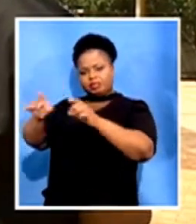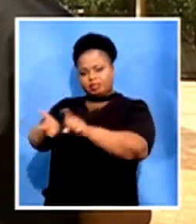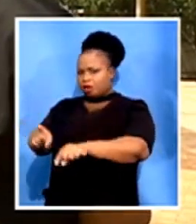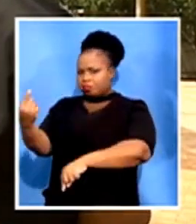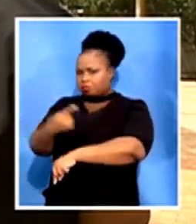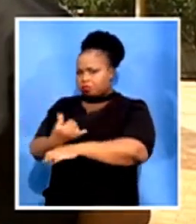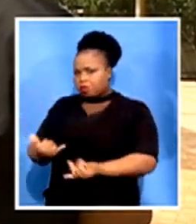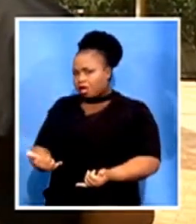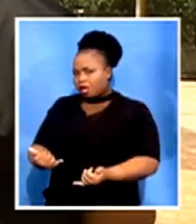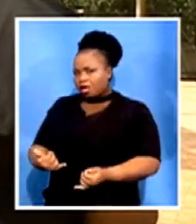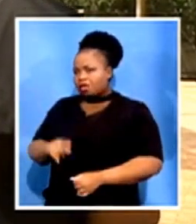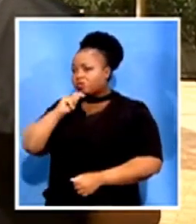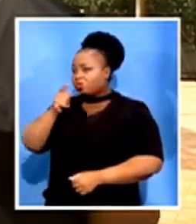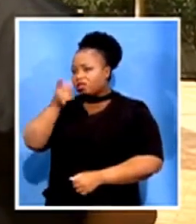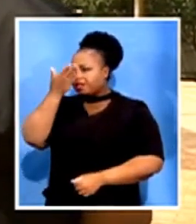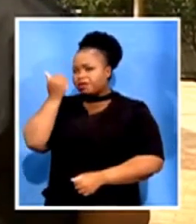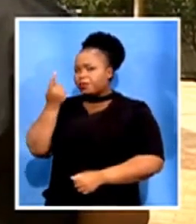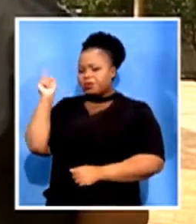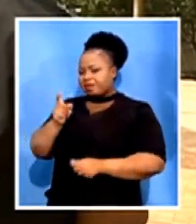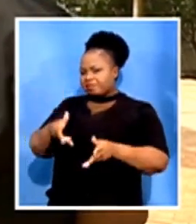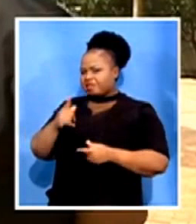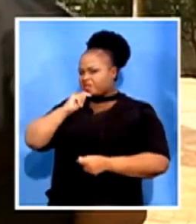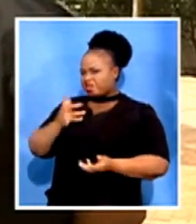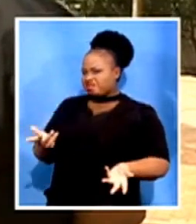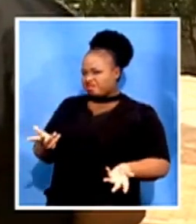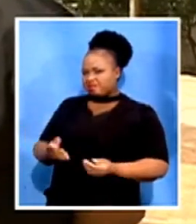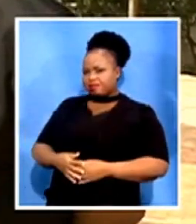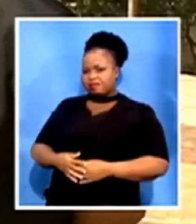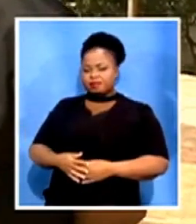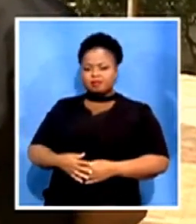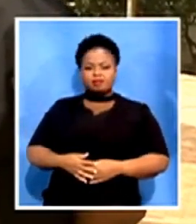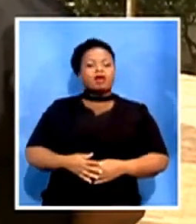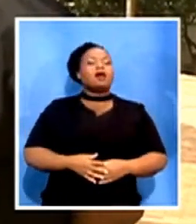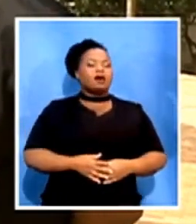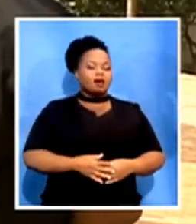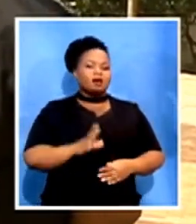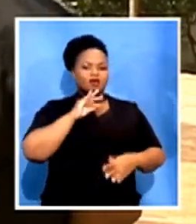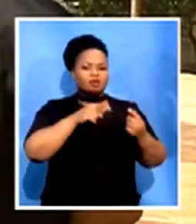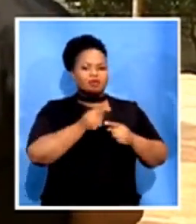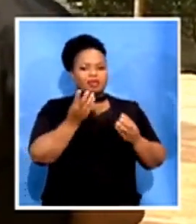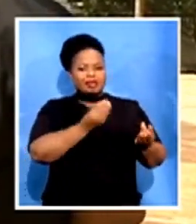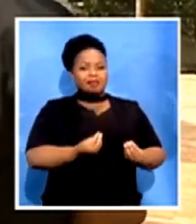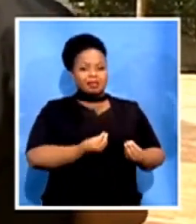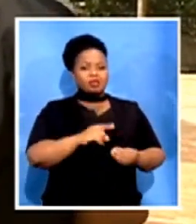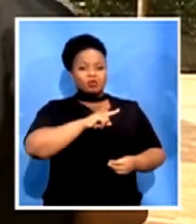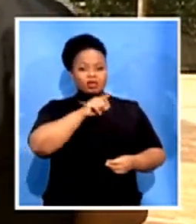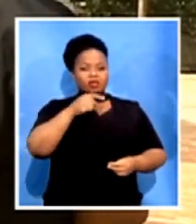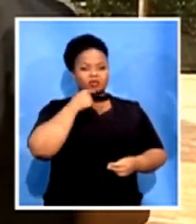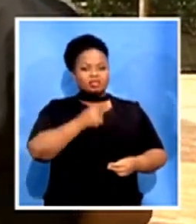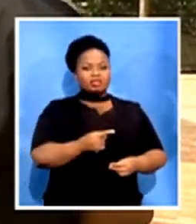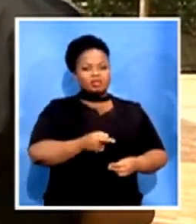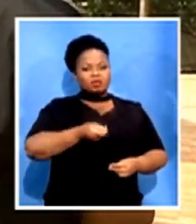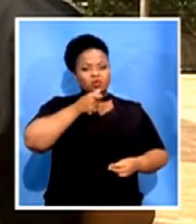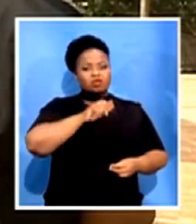coming this morning. When we talk about figures, we know that you were saying that you're looking at about 47 million rand